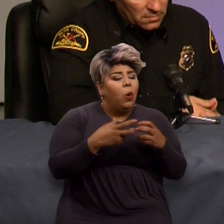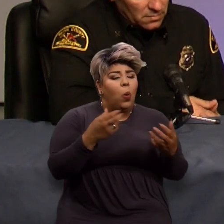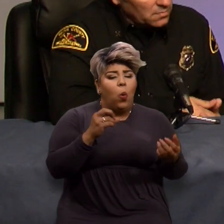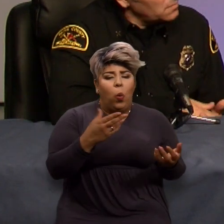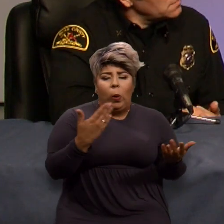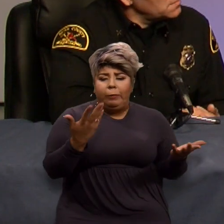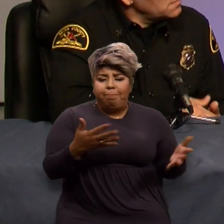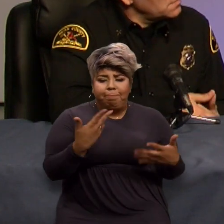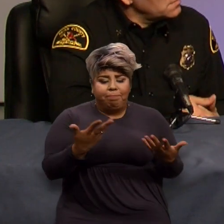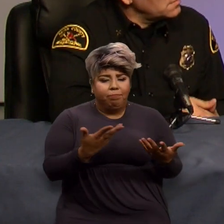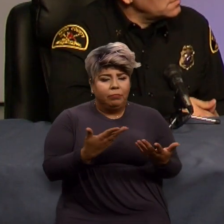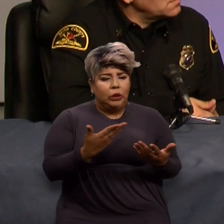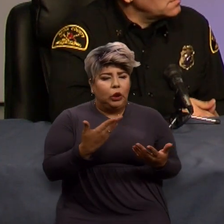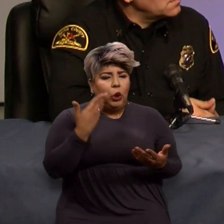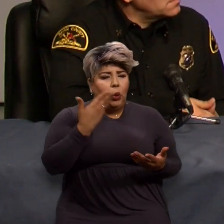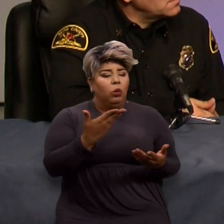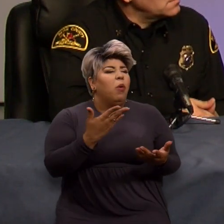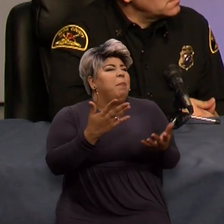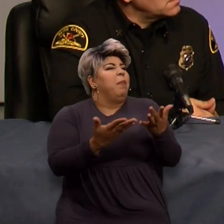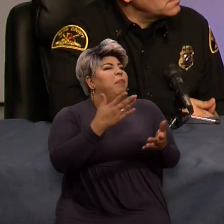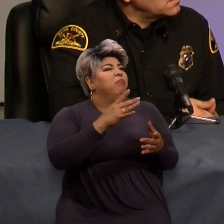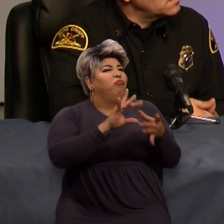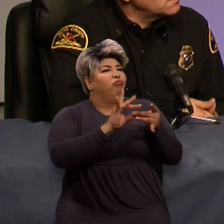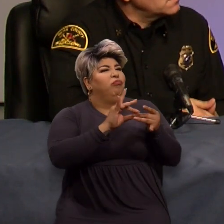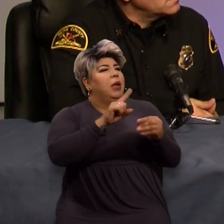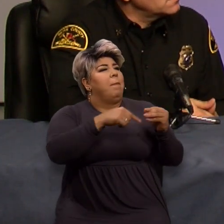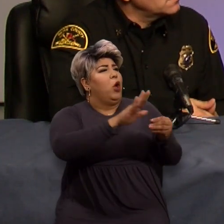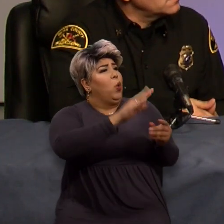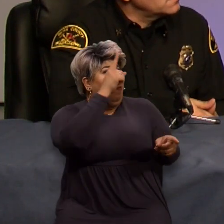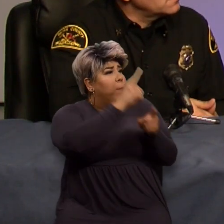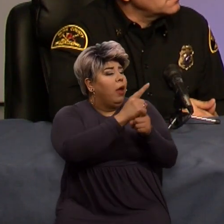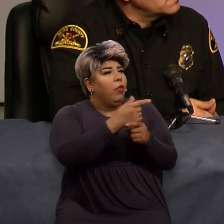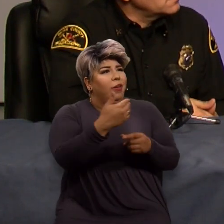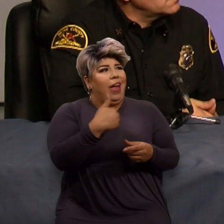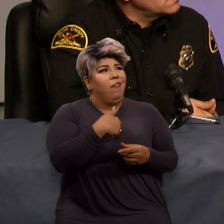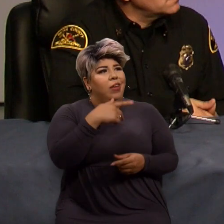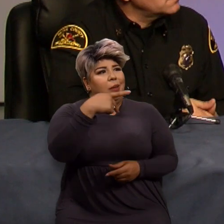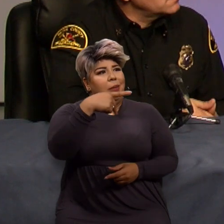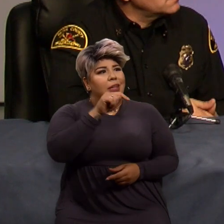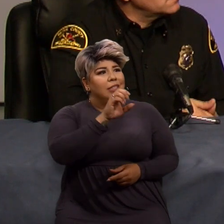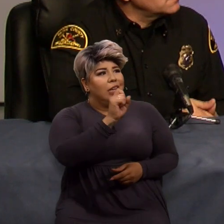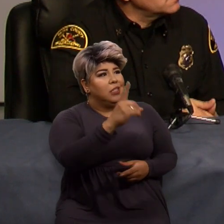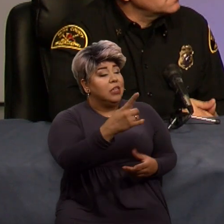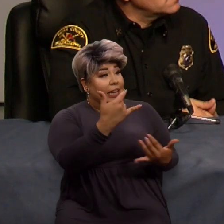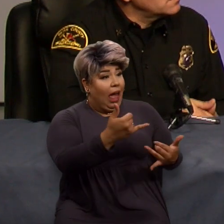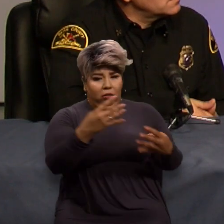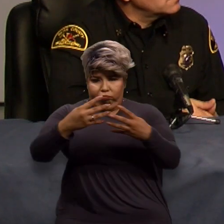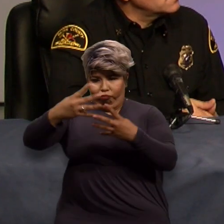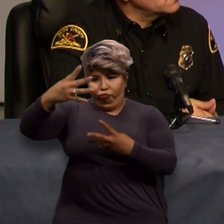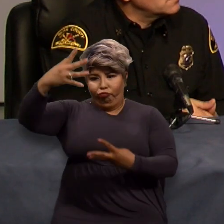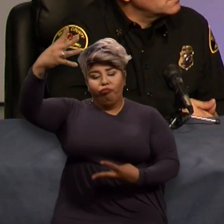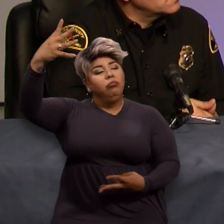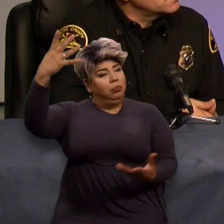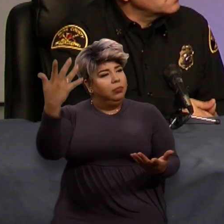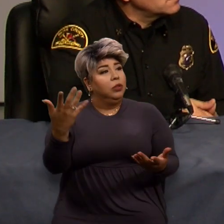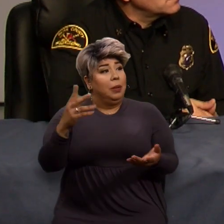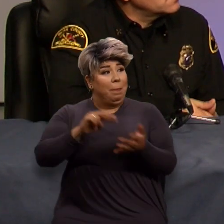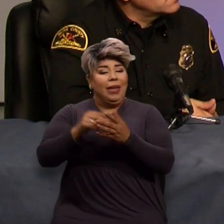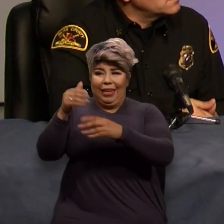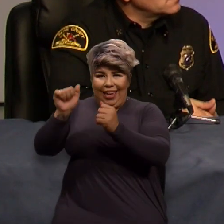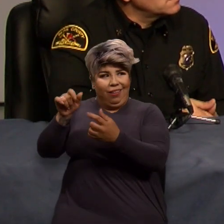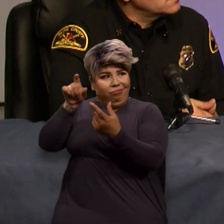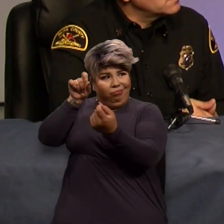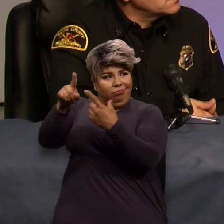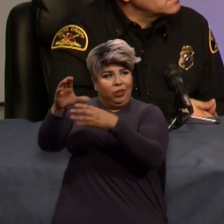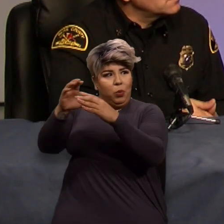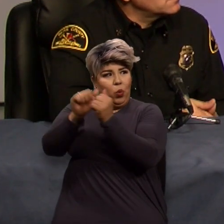um, brother gets triggered with PTSD. That information is there so we can put that in there for the deputies responding and so they know how to